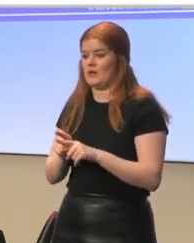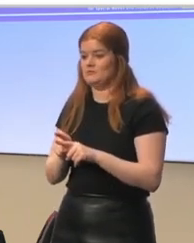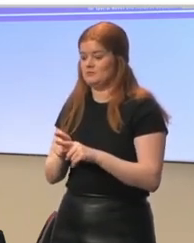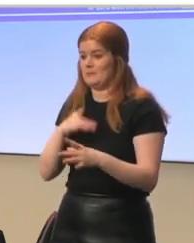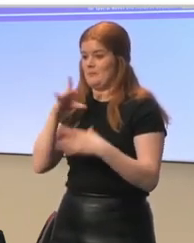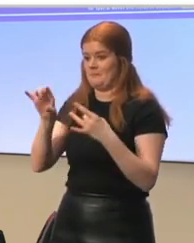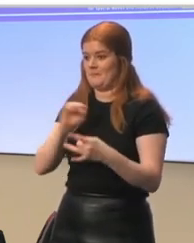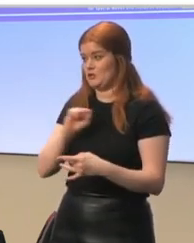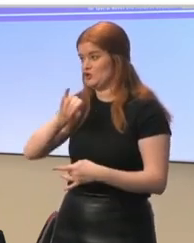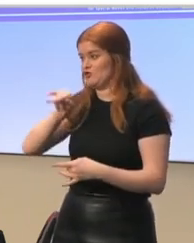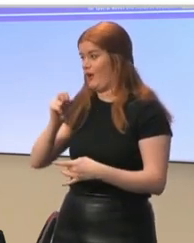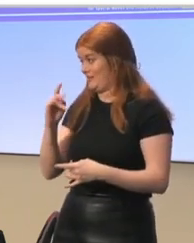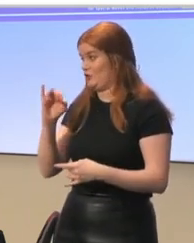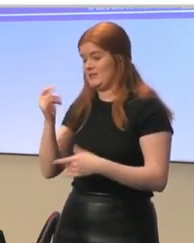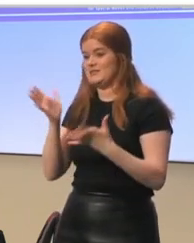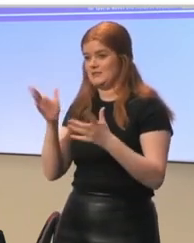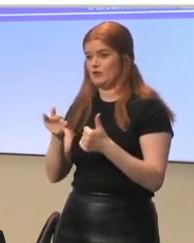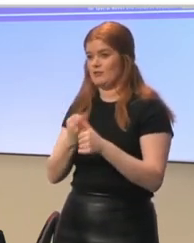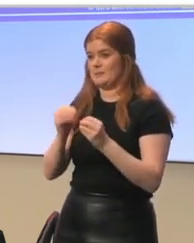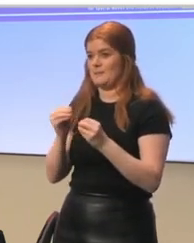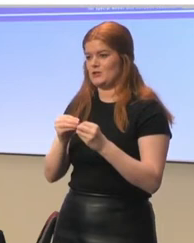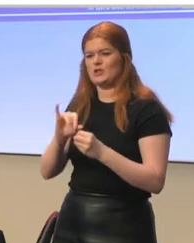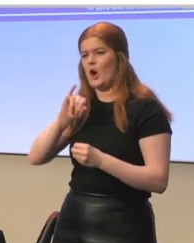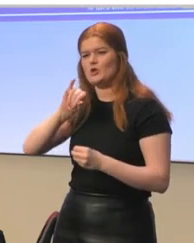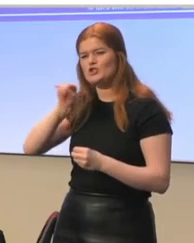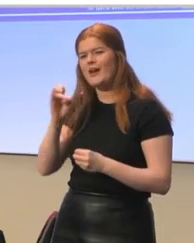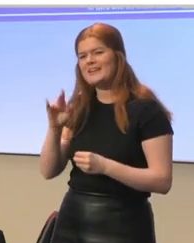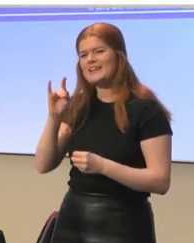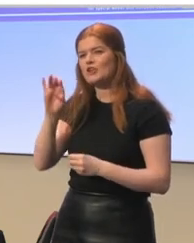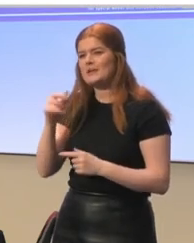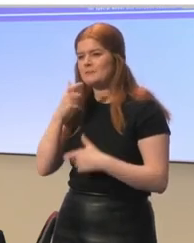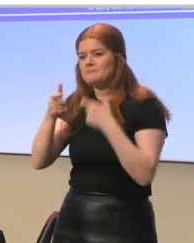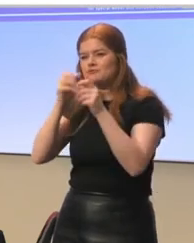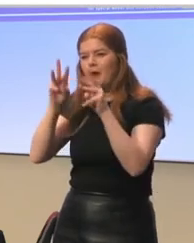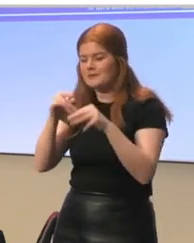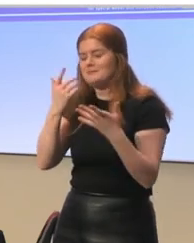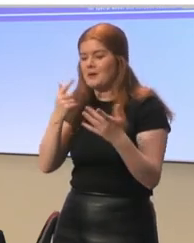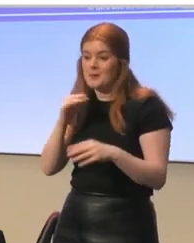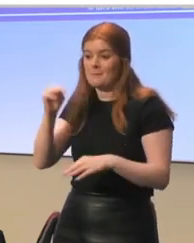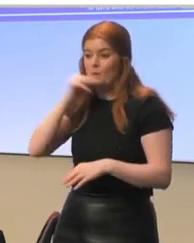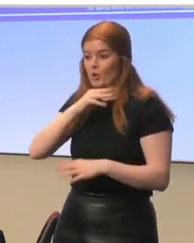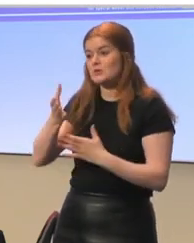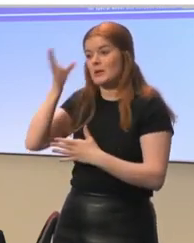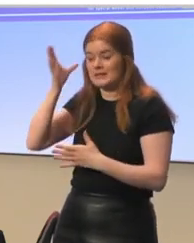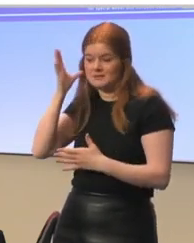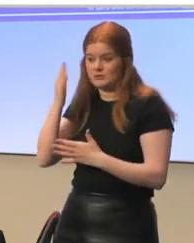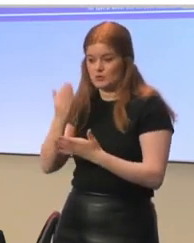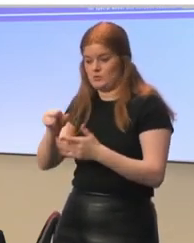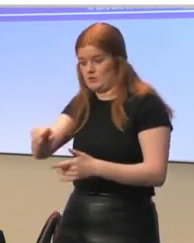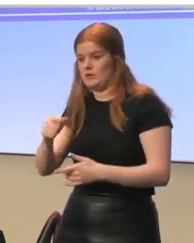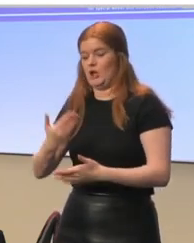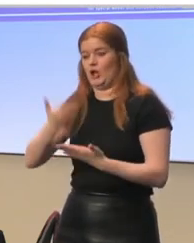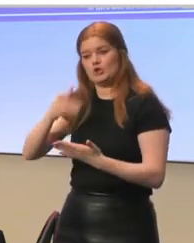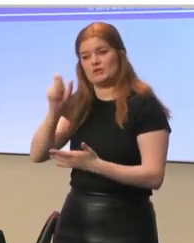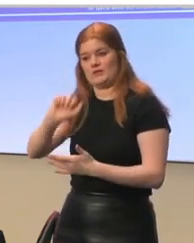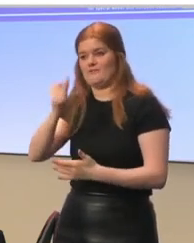that John Kearney actually, sorry, this is John Kearney. It's important to listen to learners' voices,